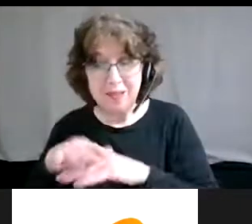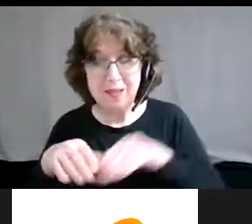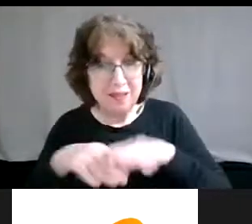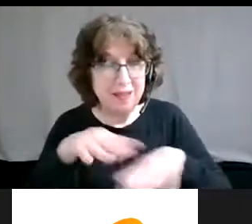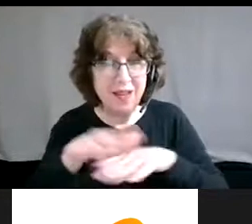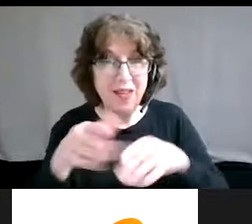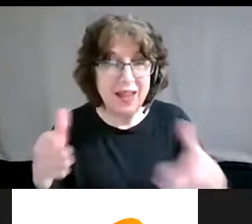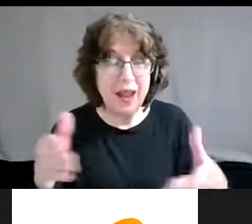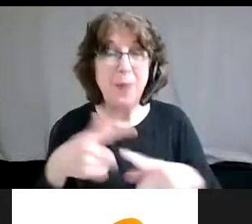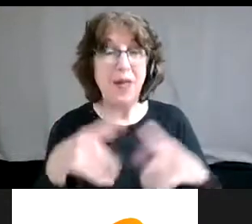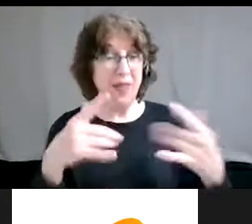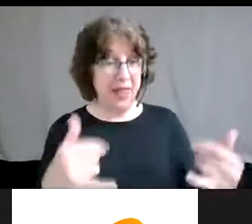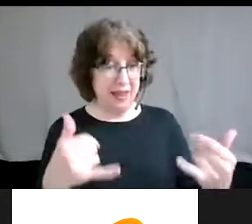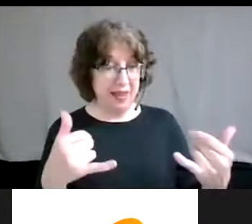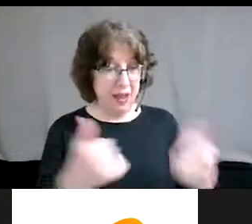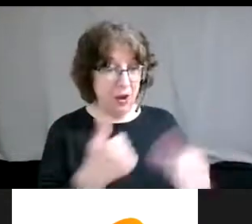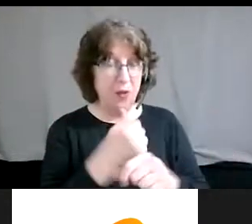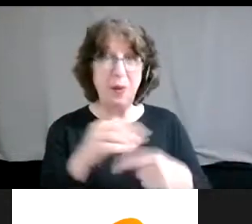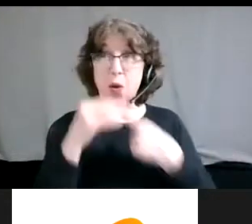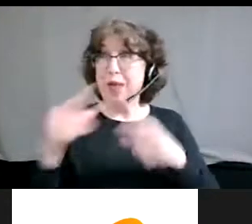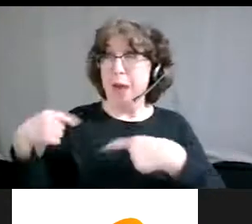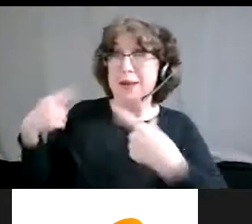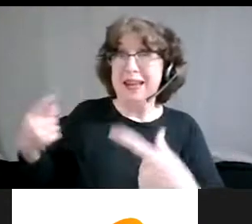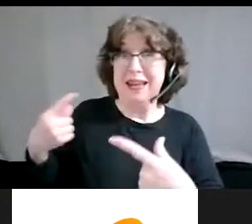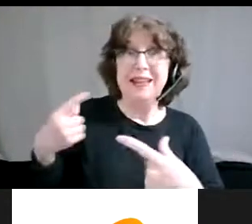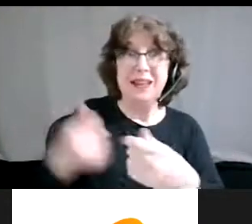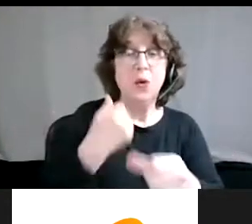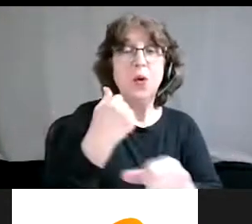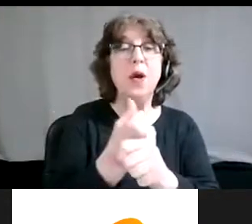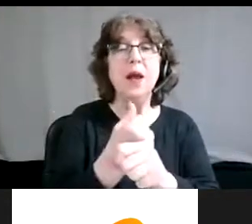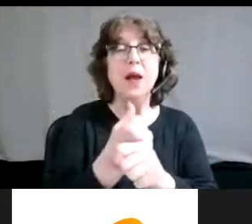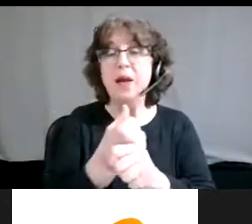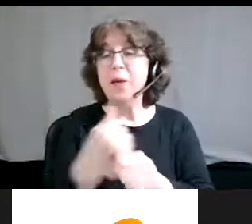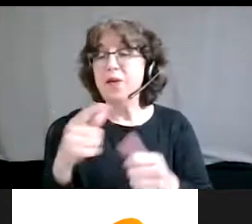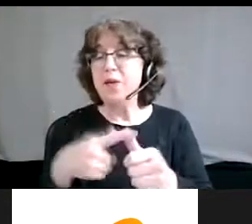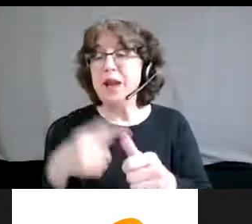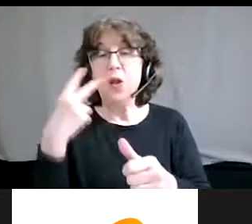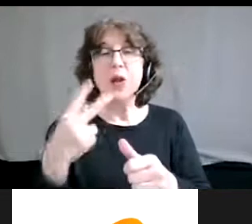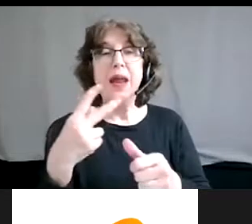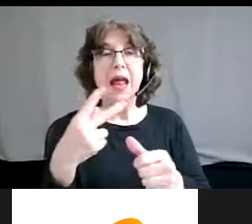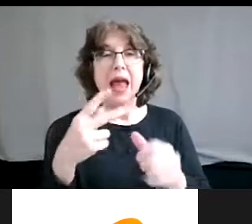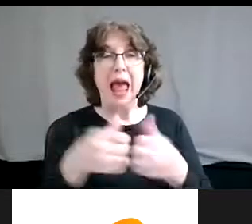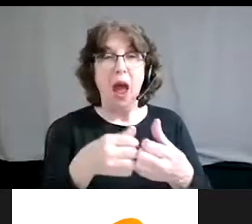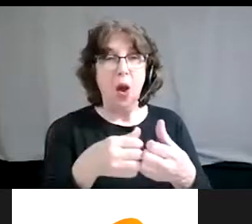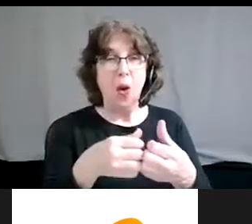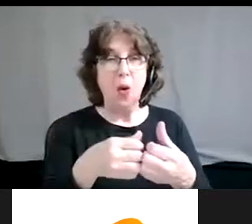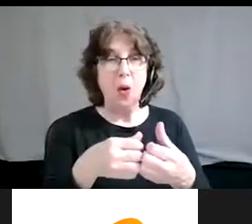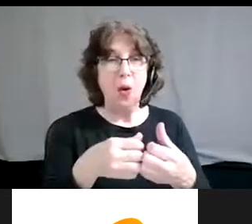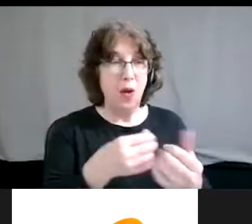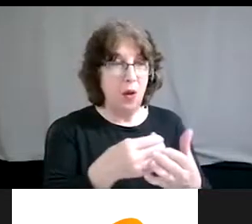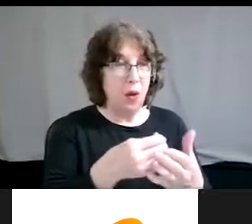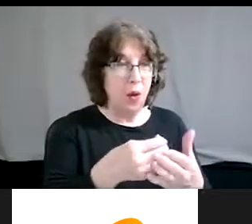really do need to make sure that we're seeing the ways in which race and disability are compounding